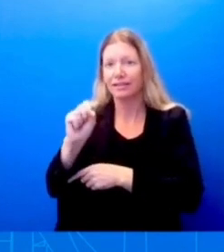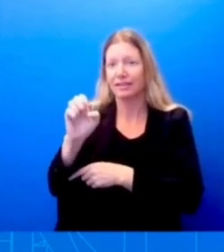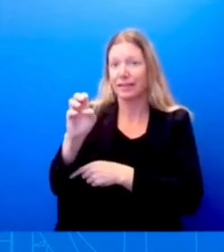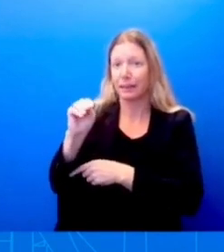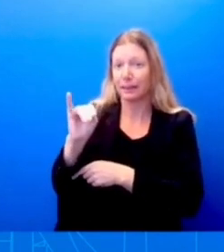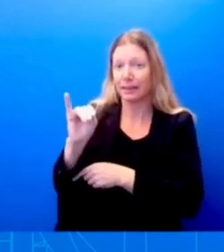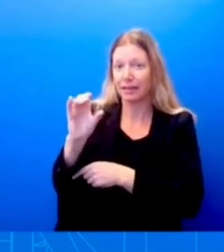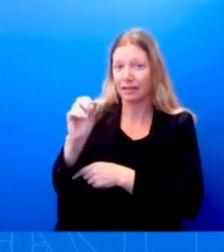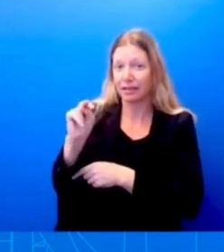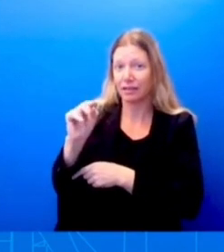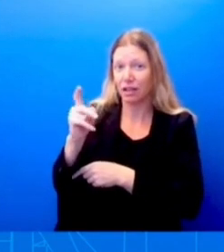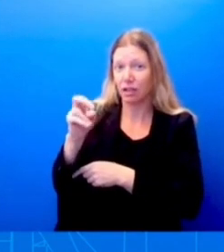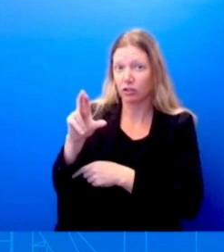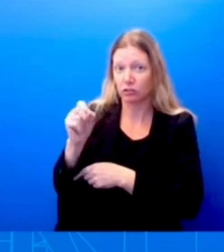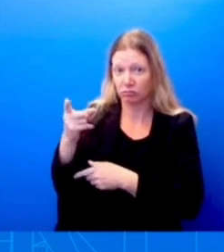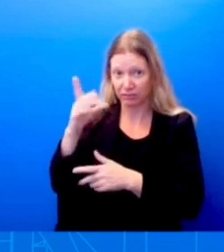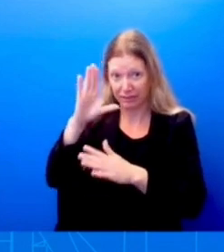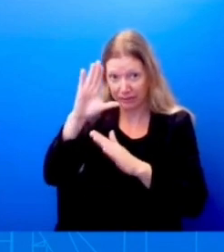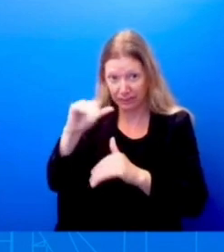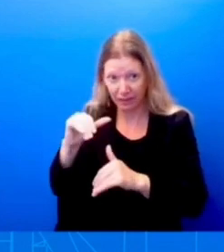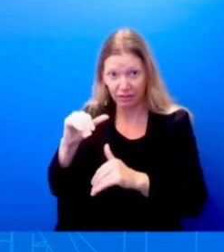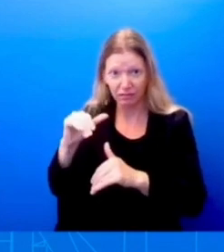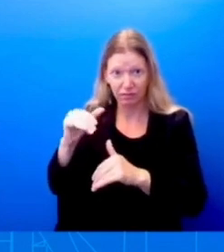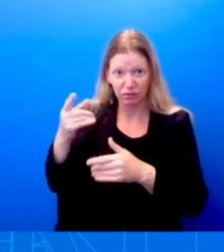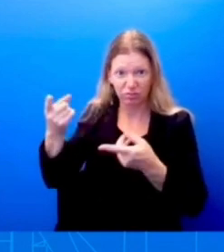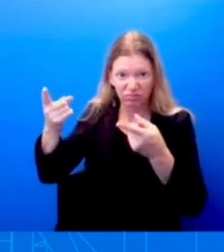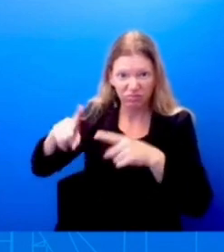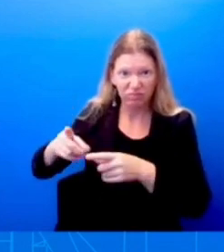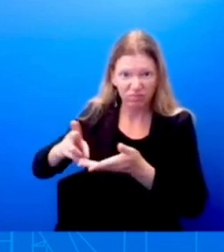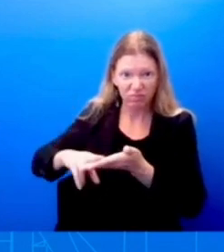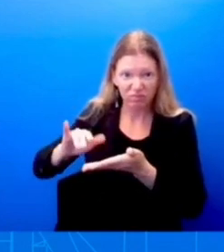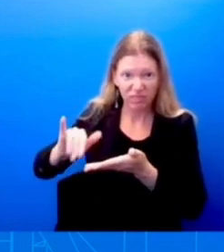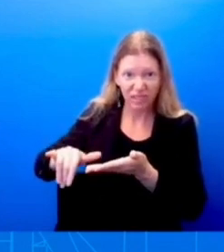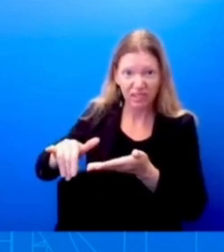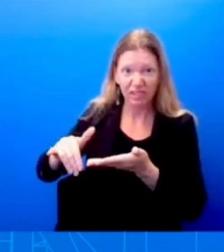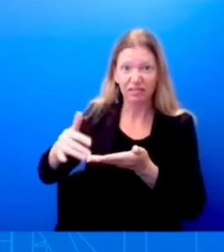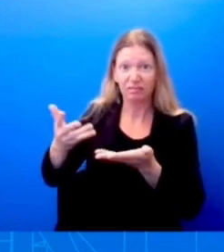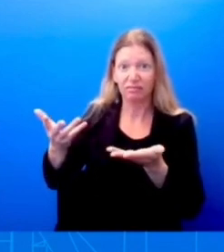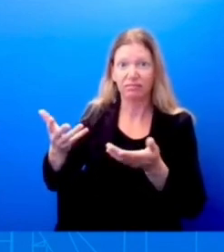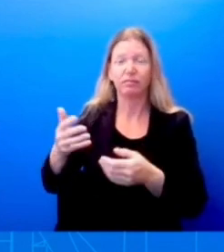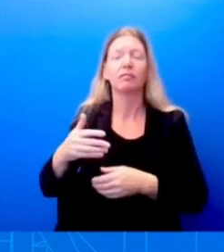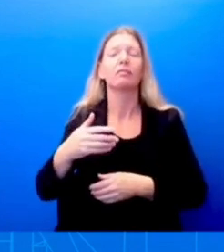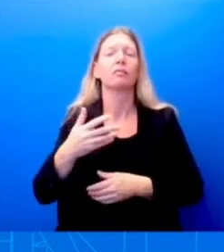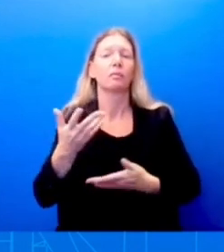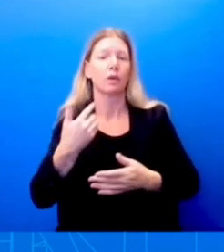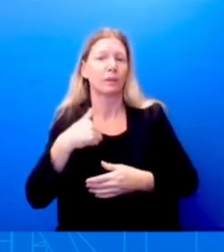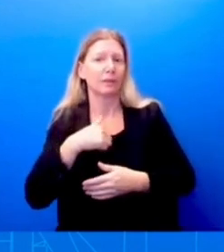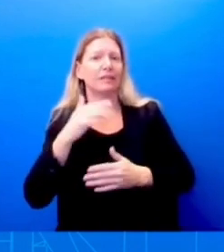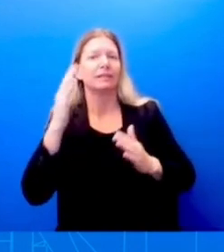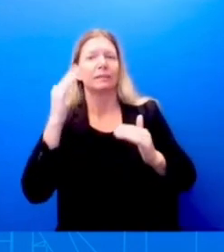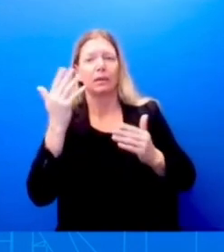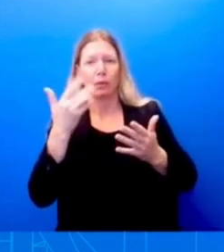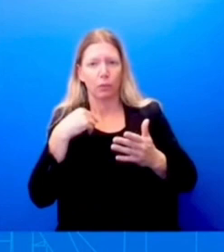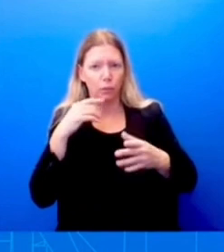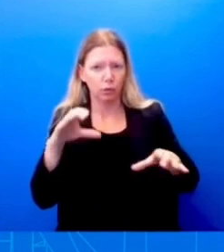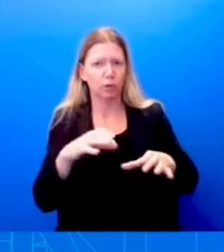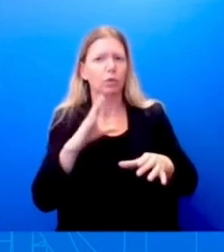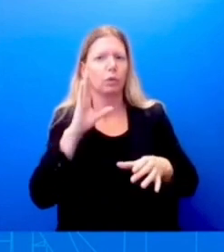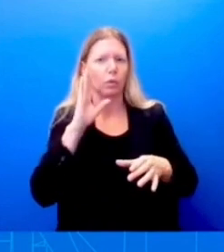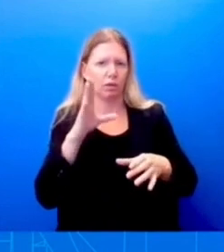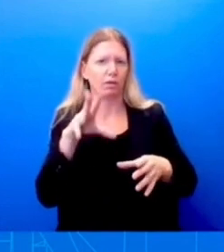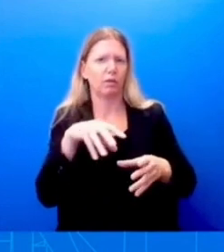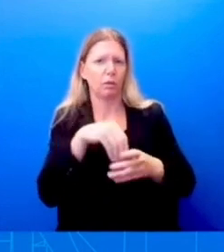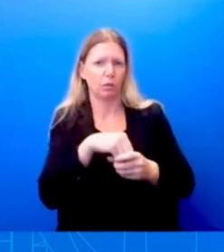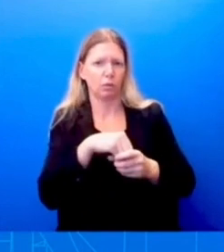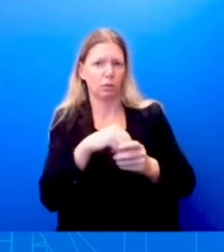on that trip, on the agenda, deliverables, what, what we're expecting, uh, the conversation to, to look like and to be. I just don't want to get ahead of that at this time. The last